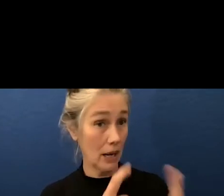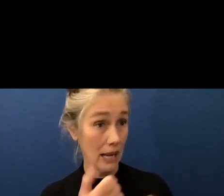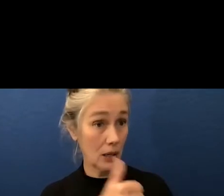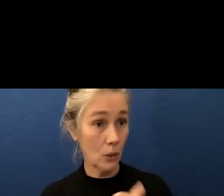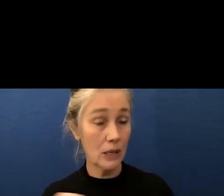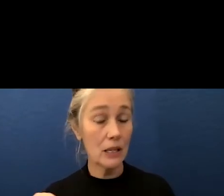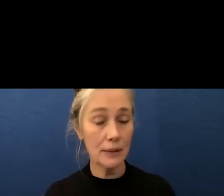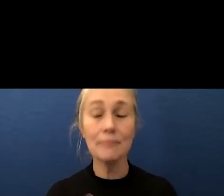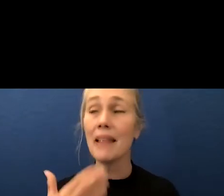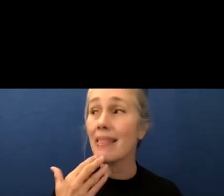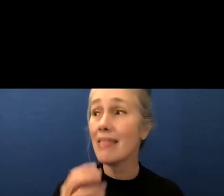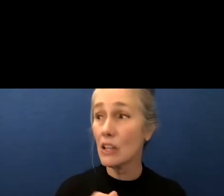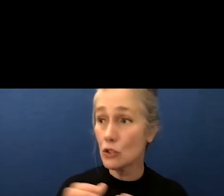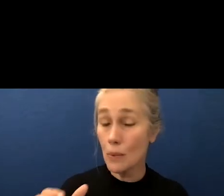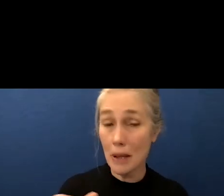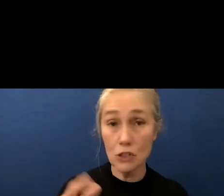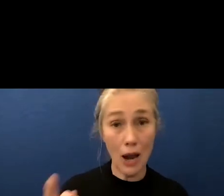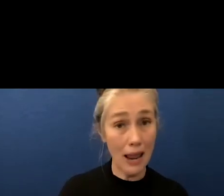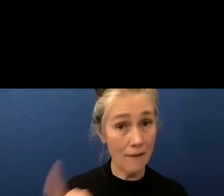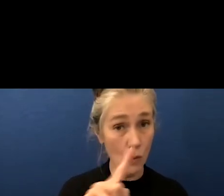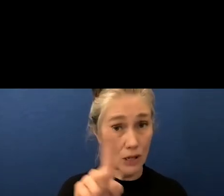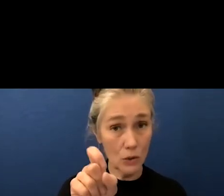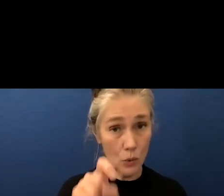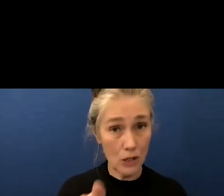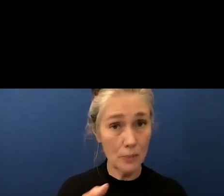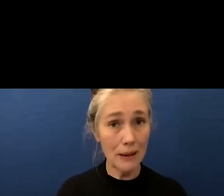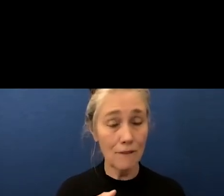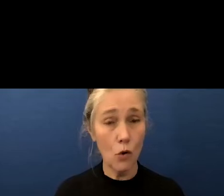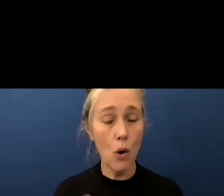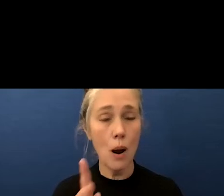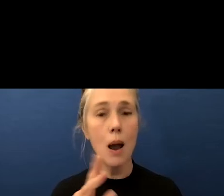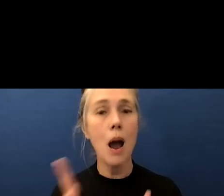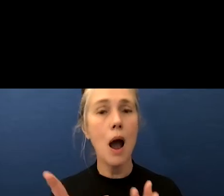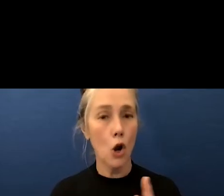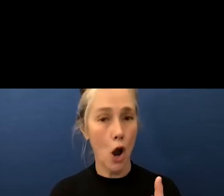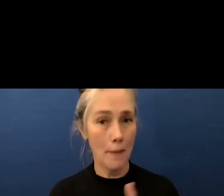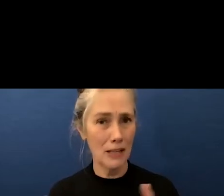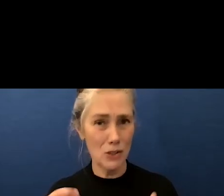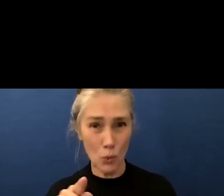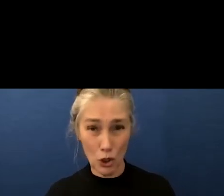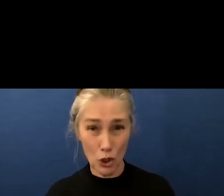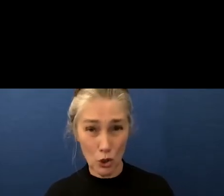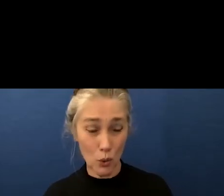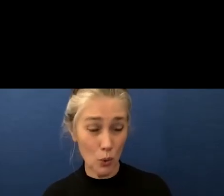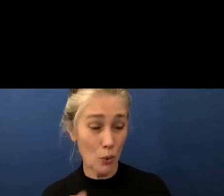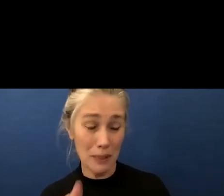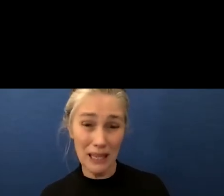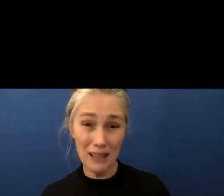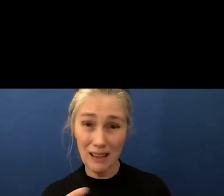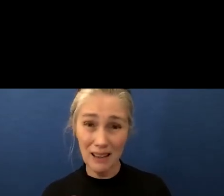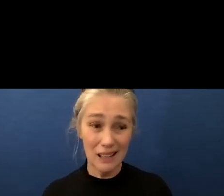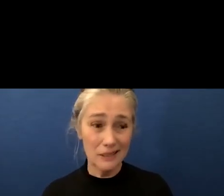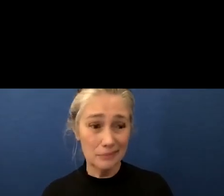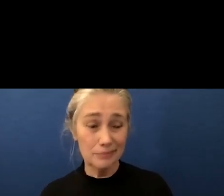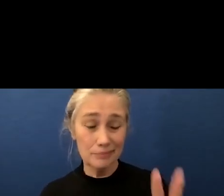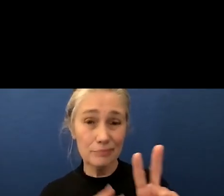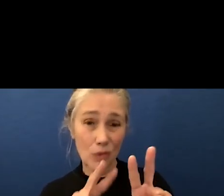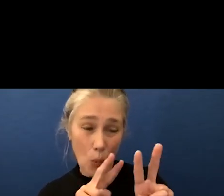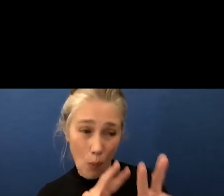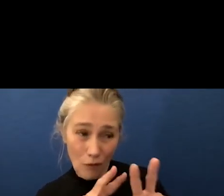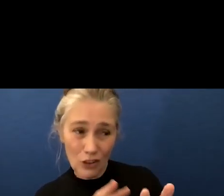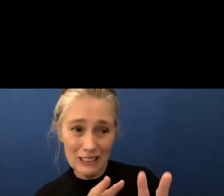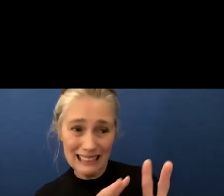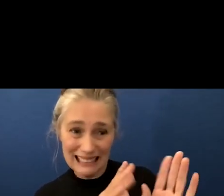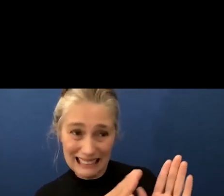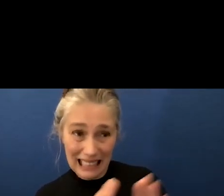public comment will you be overseeing the implementation of the plans or who on the cabinet or within the educational services